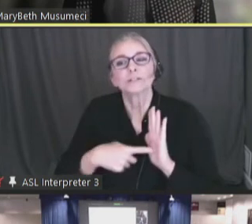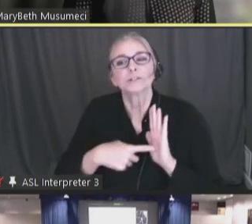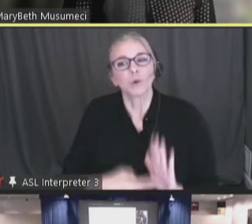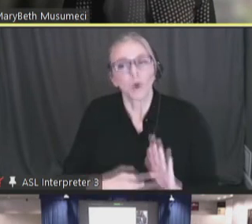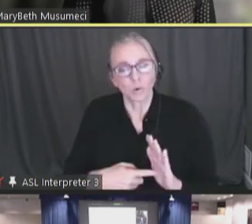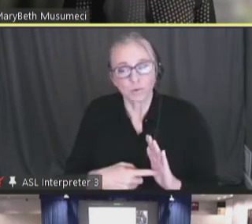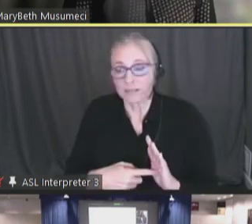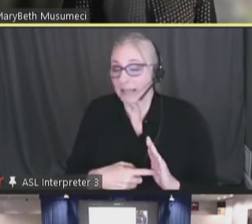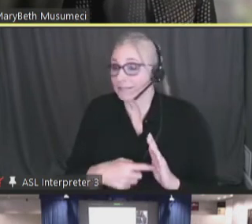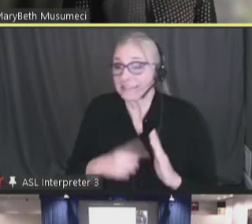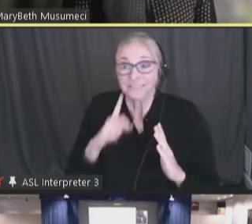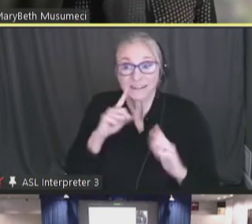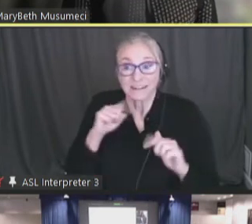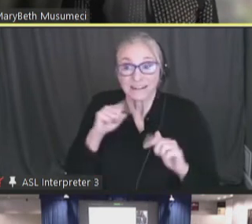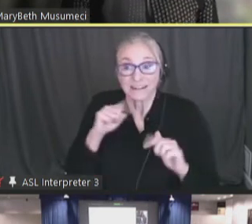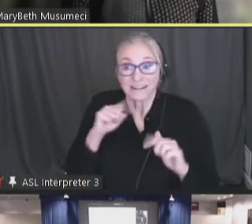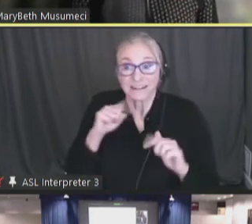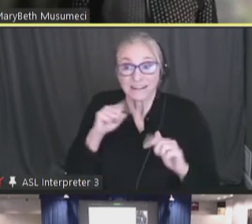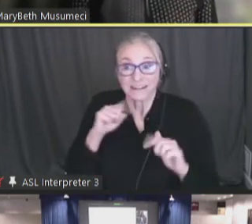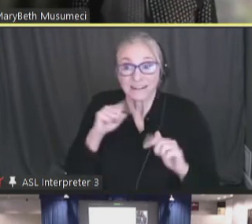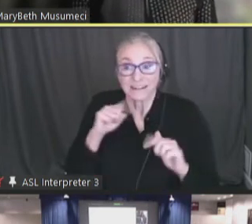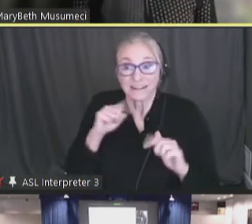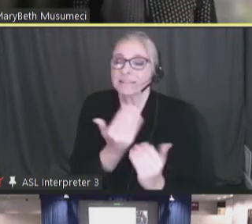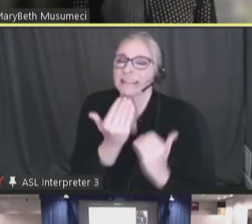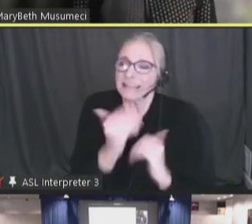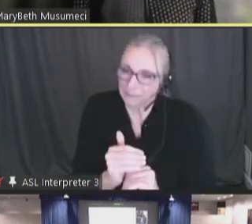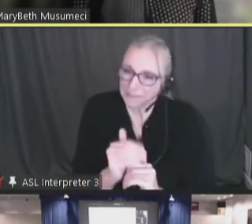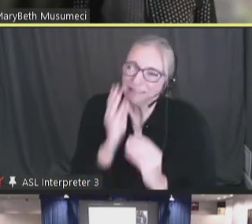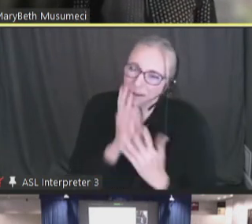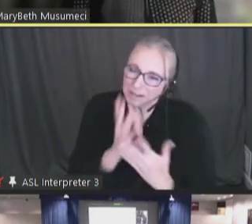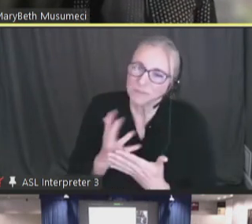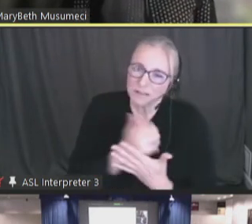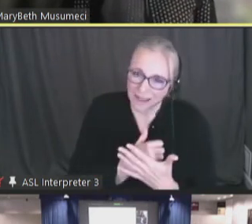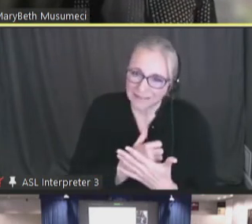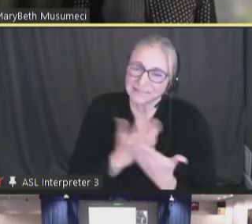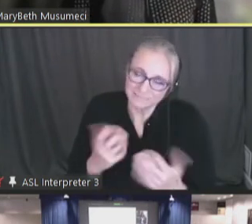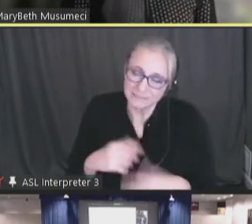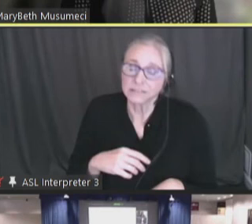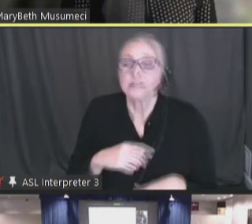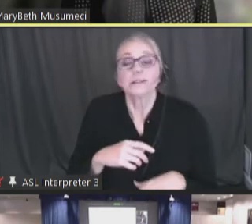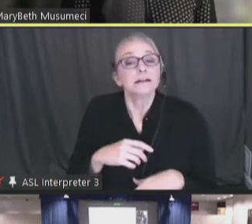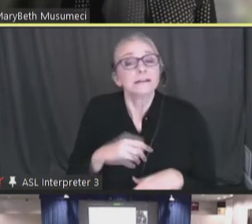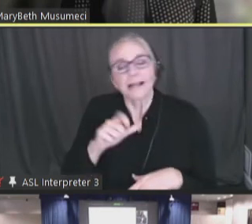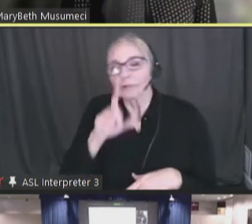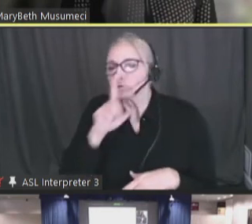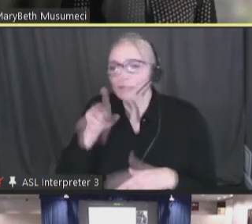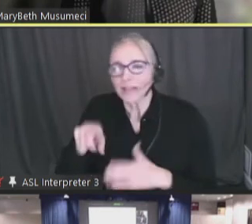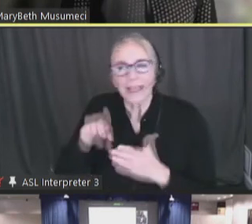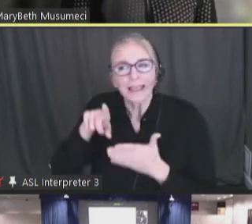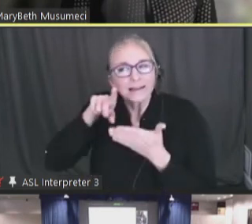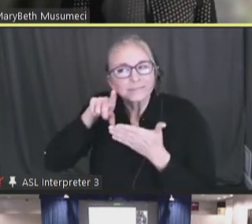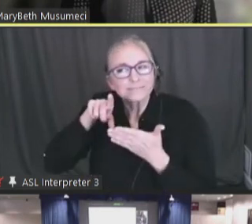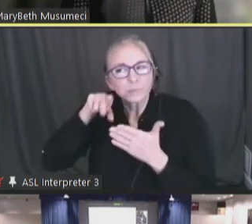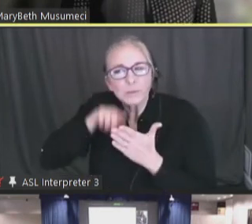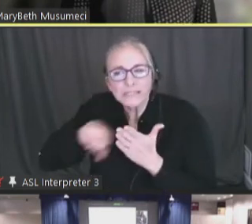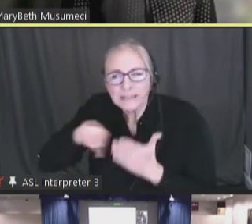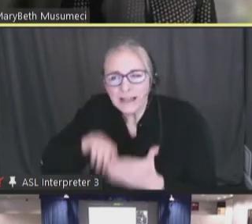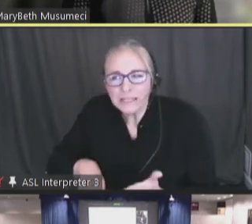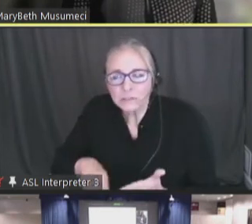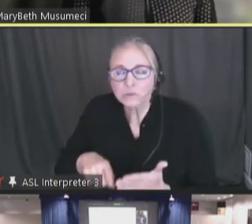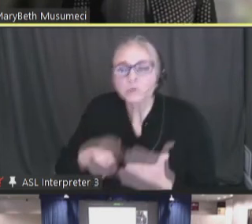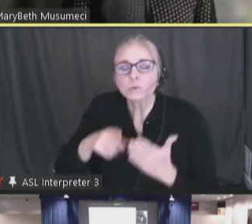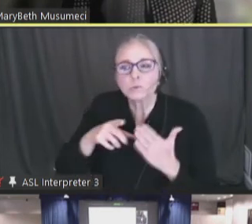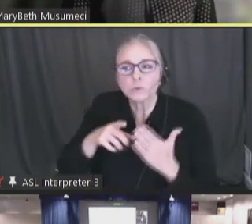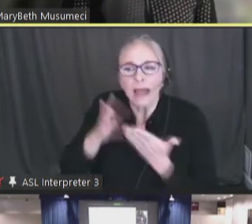even at this point, the limits of the information that's available. So, I don't know that they dug into if they broke out